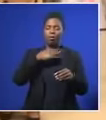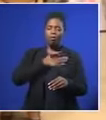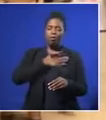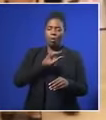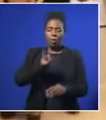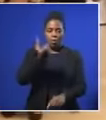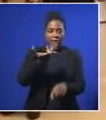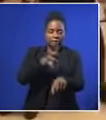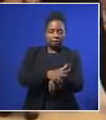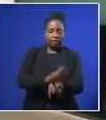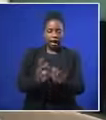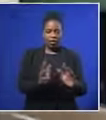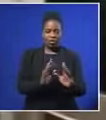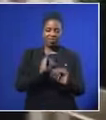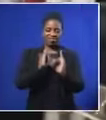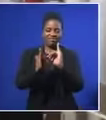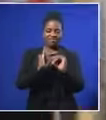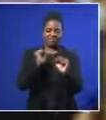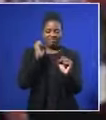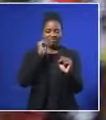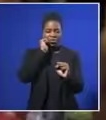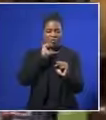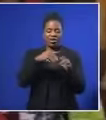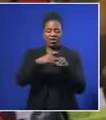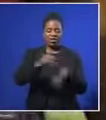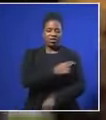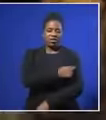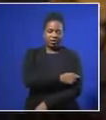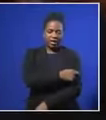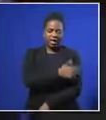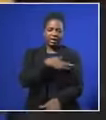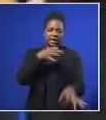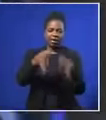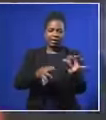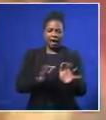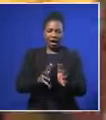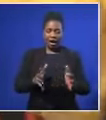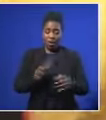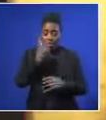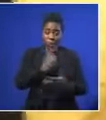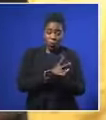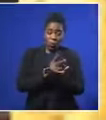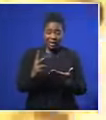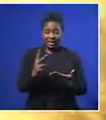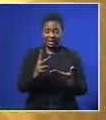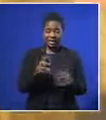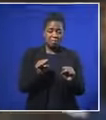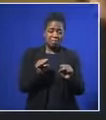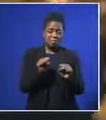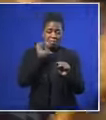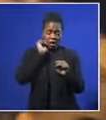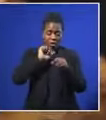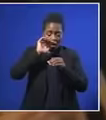experience in a televised news conference shortly after leaving hospital. They explained how they tried to dig their way out of the flooded cave